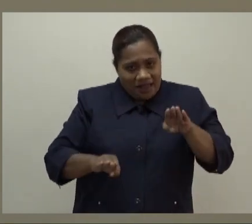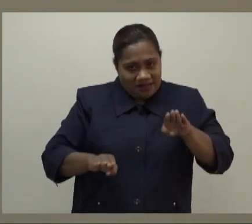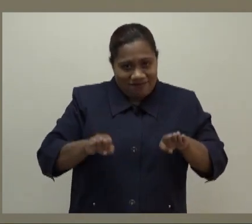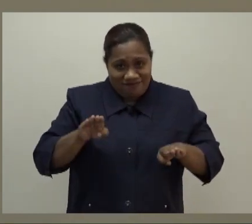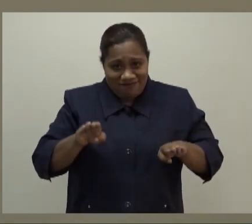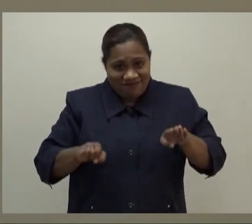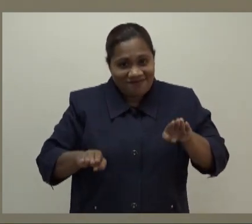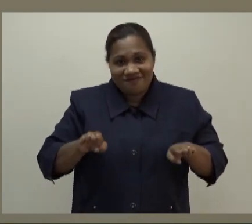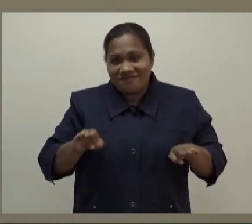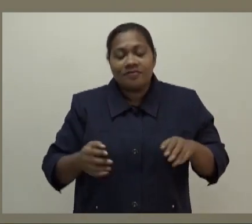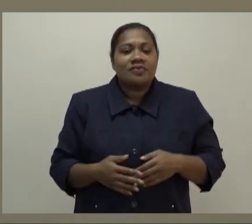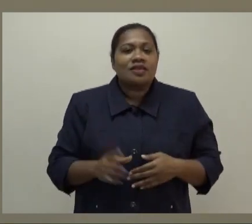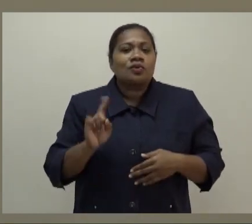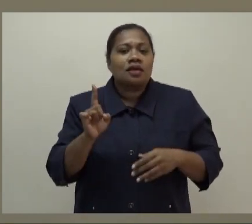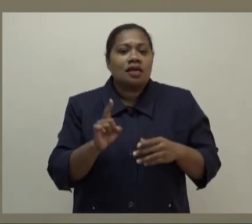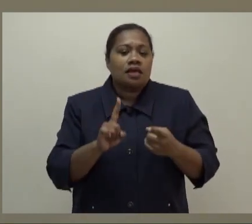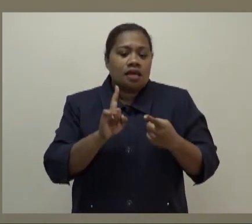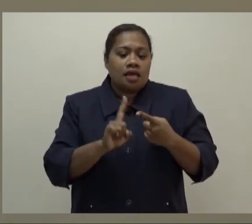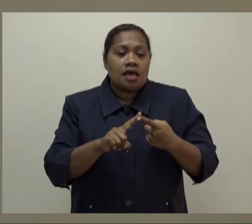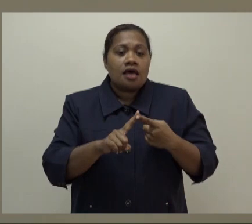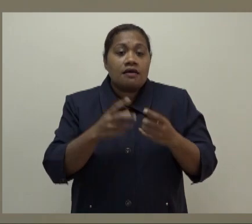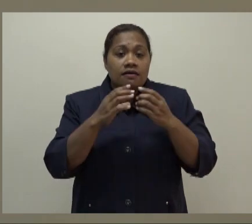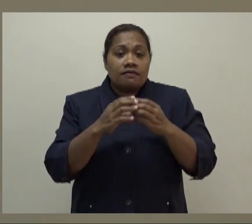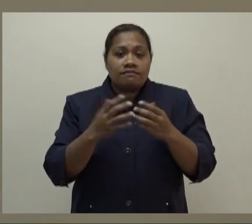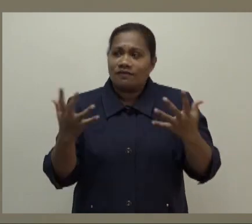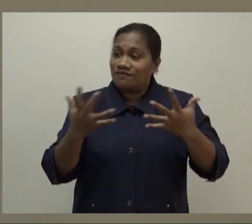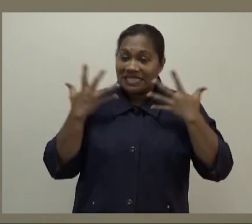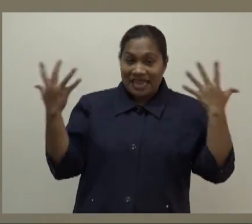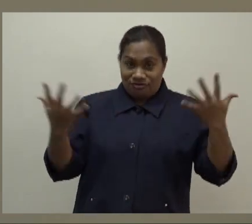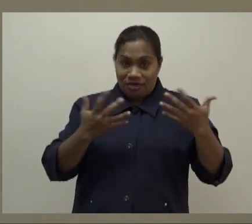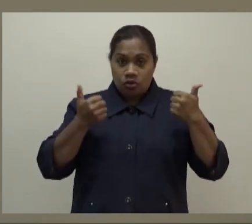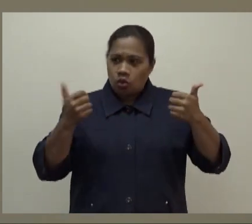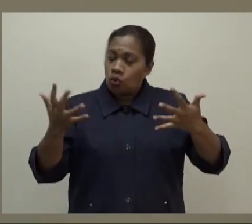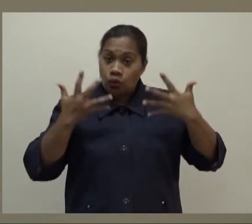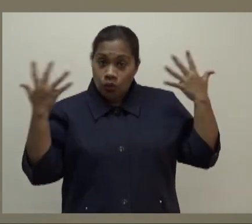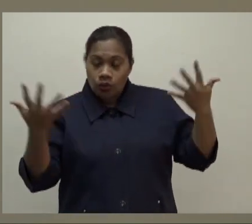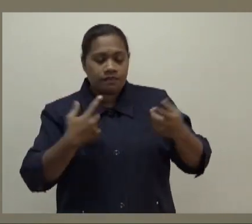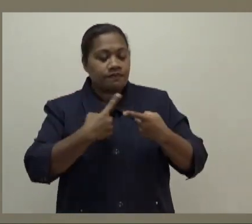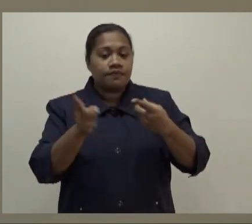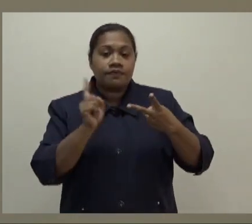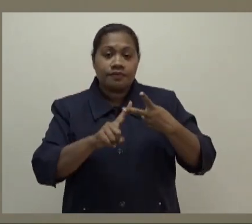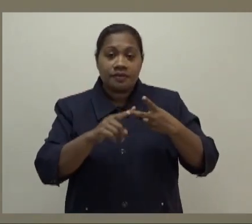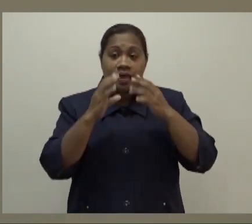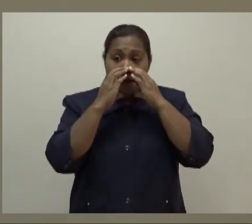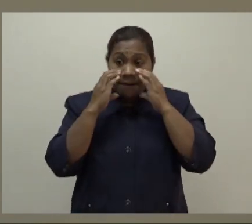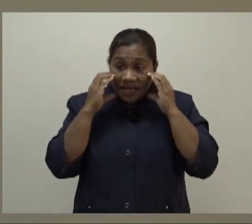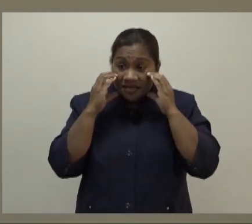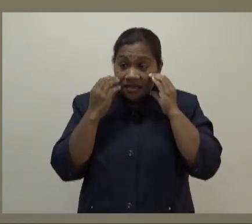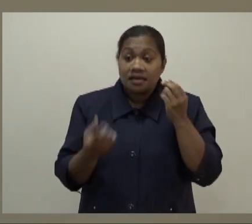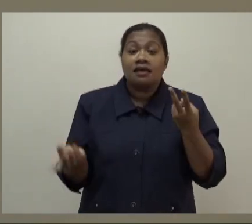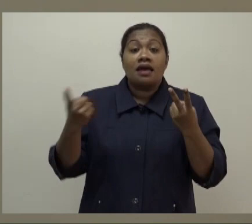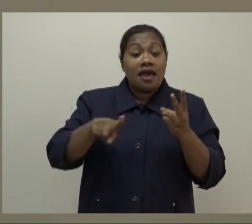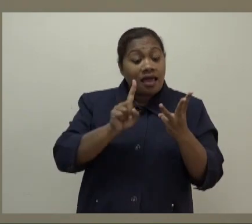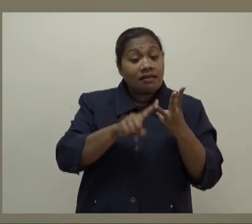ventilation, masking, and distance. If we all start to learn the principles of that and we start doing it automatically, we would be